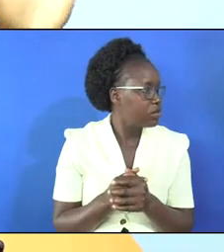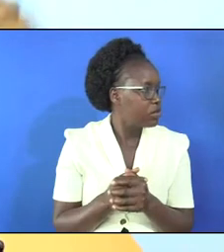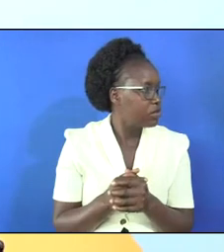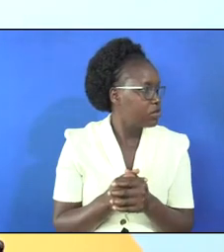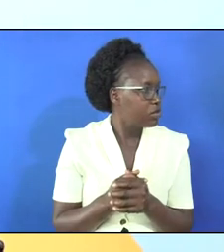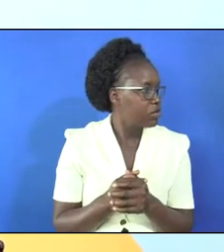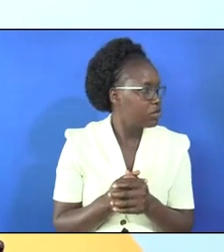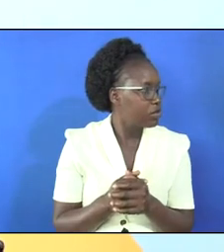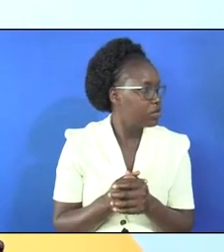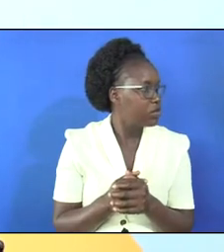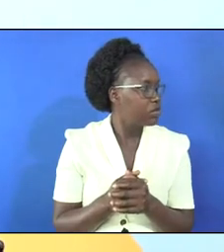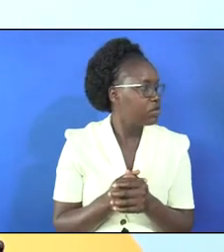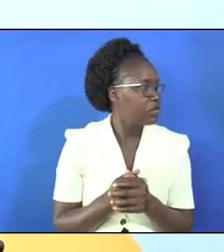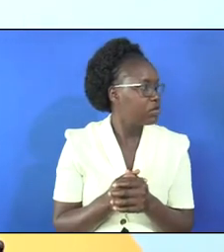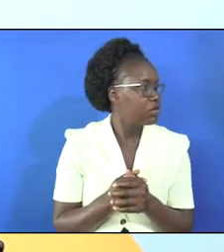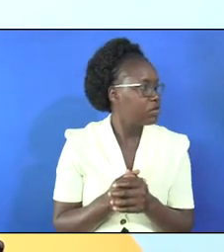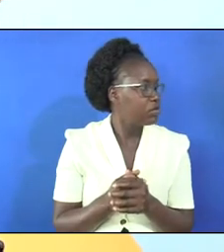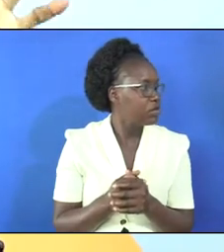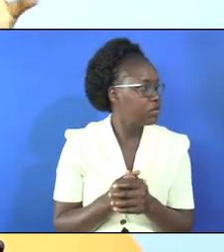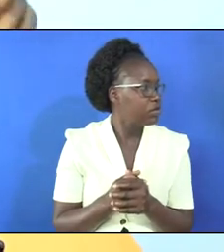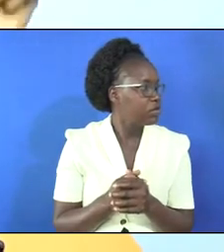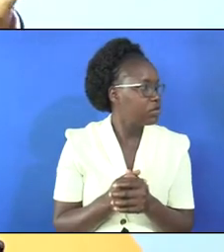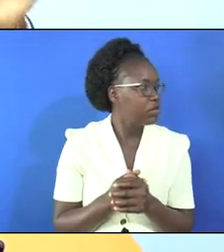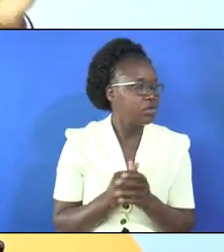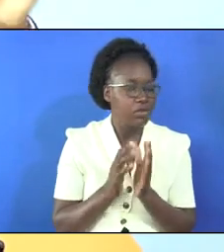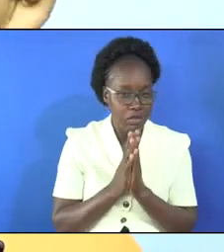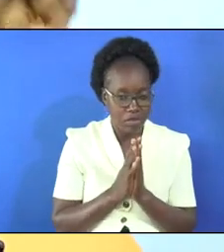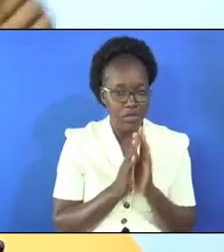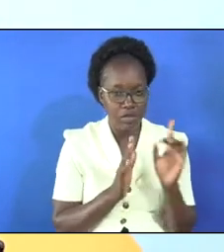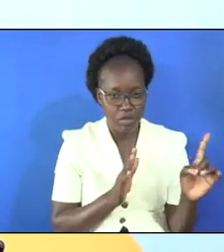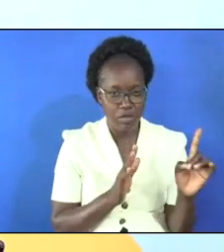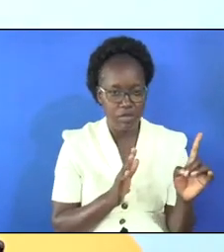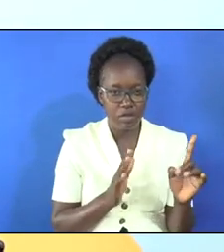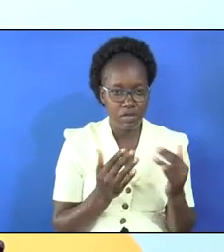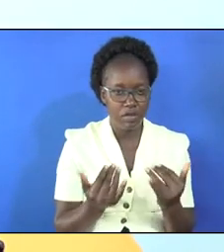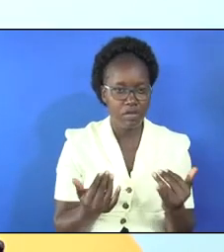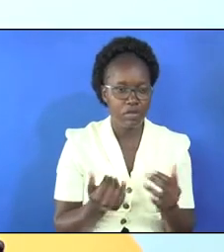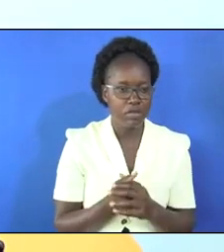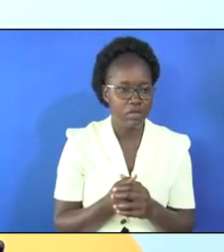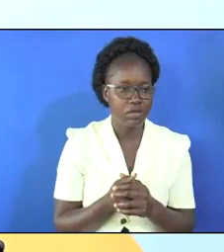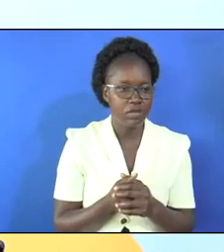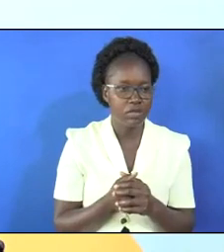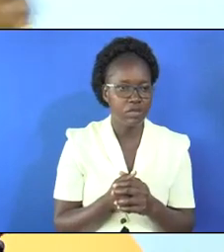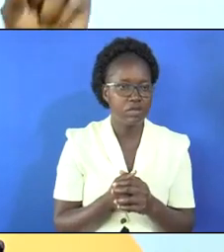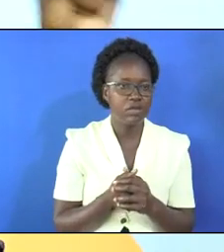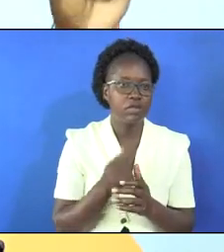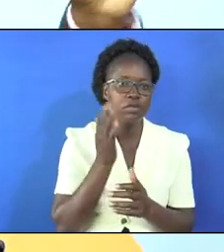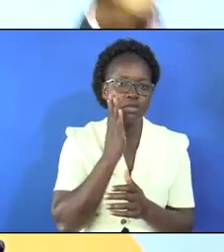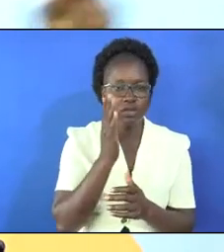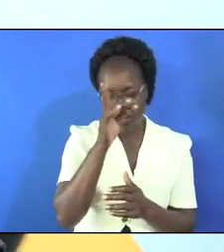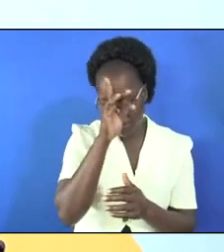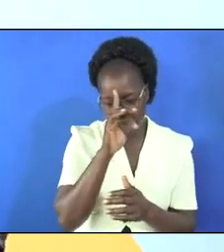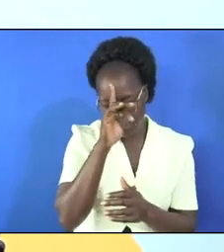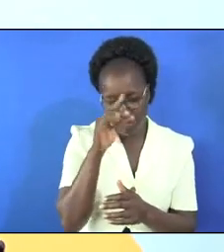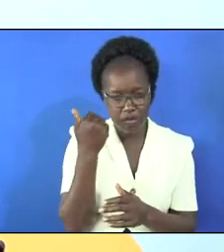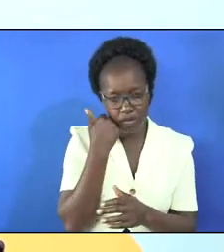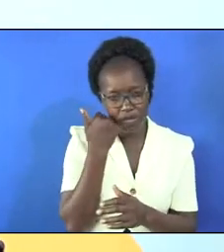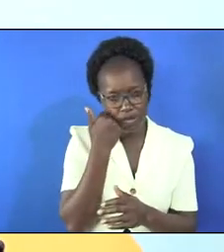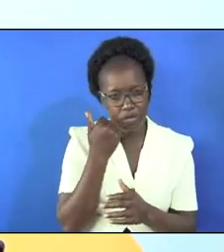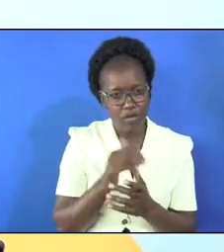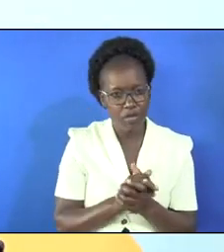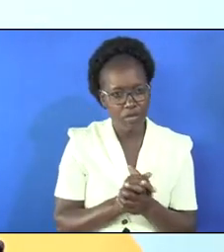thank you very much God bless you yeah we are praying for you right away the mother is seriously sick